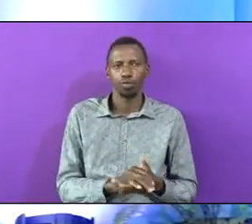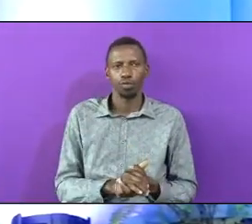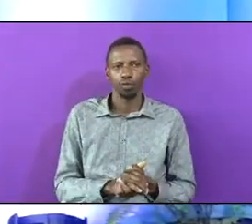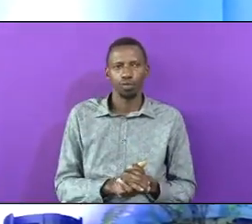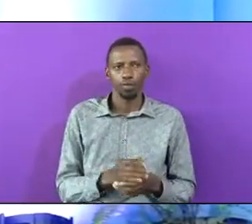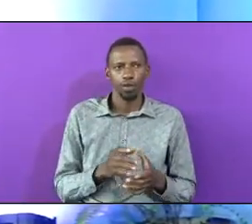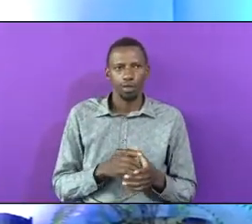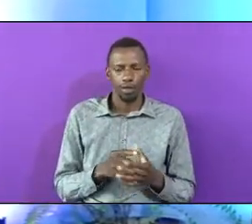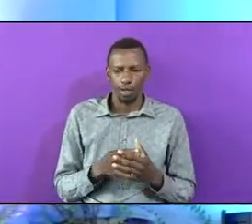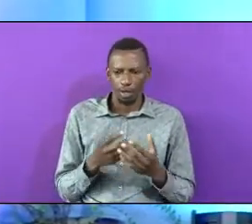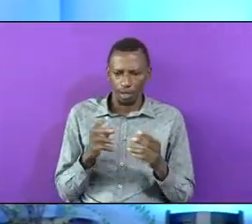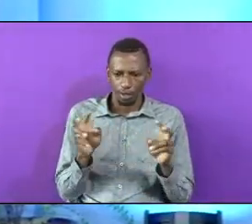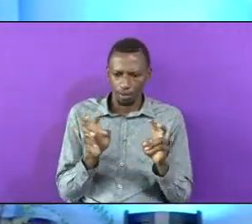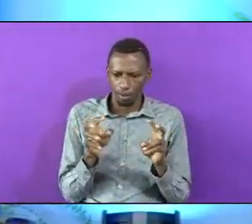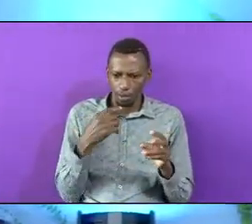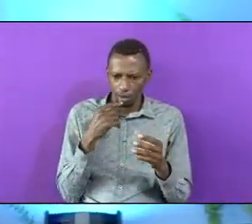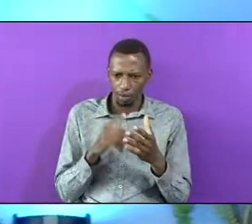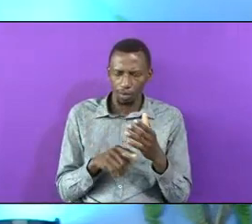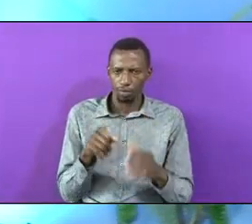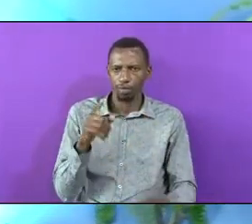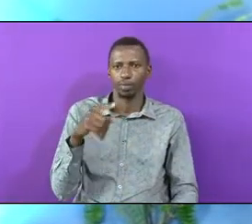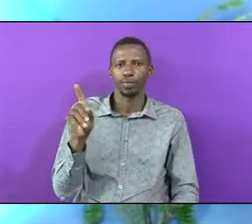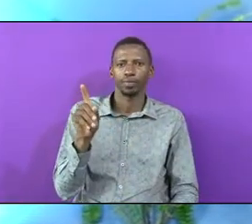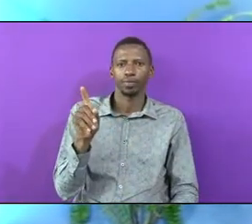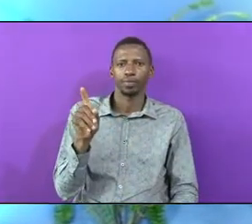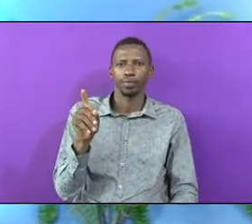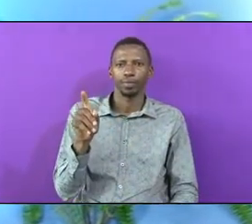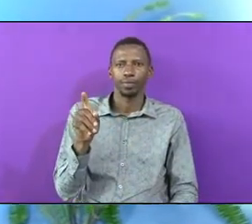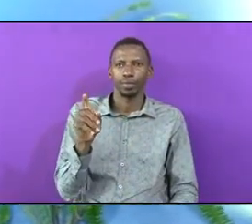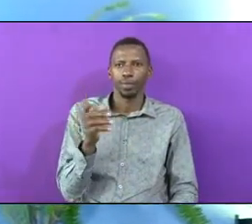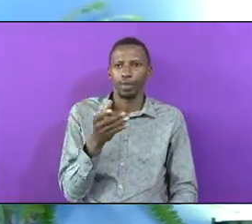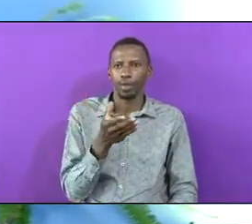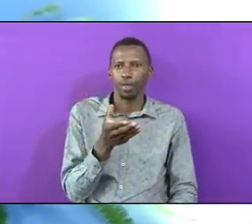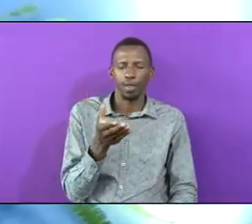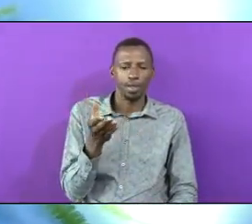And They Look And They Say It's Right They Never Agued